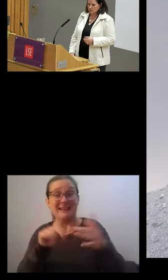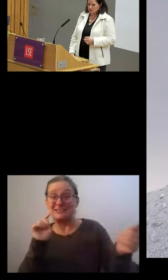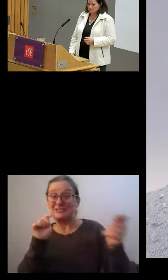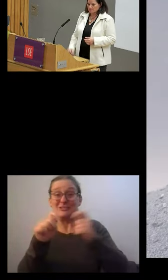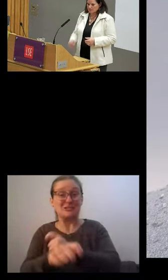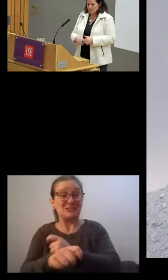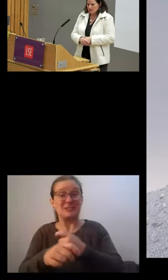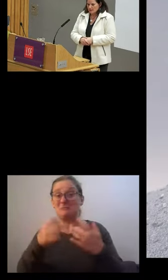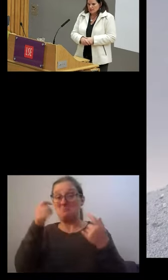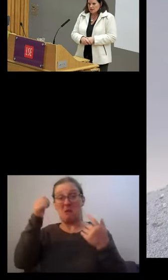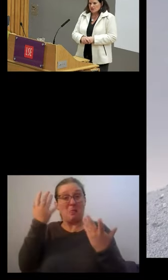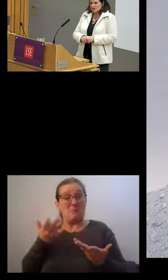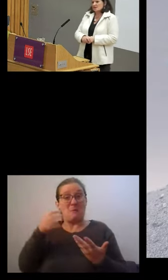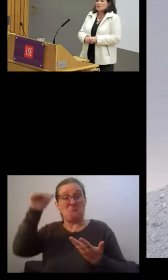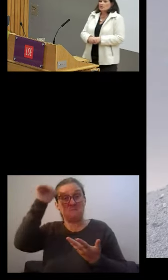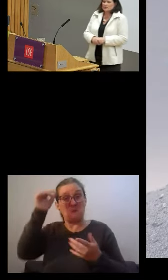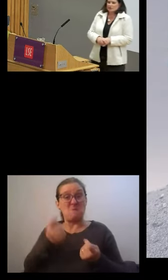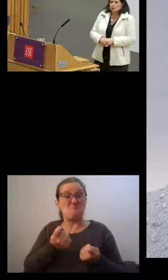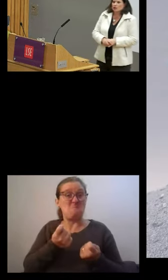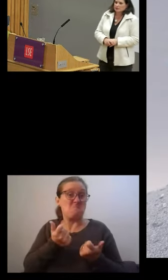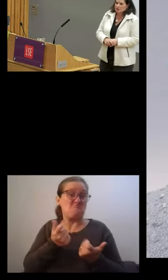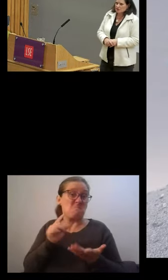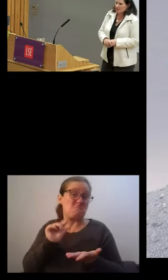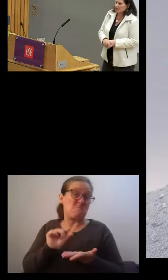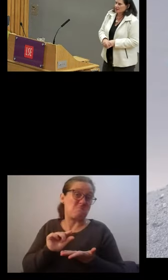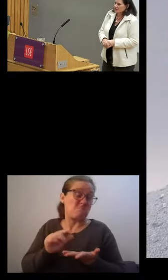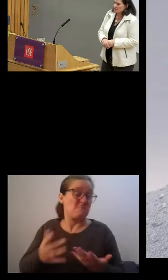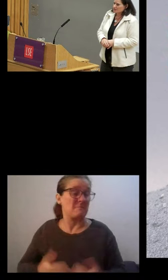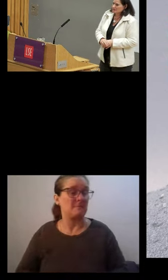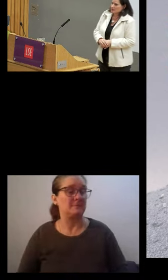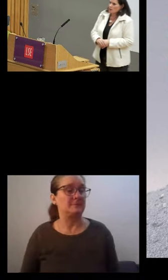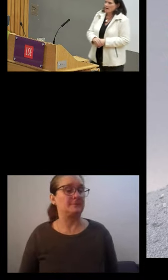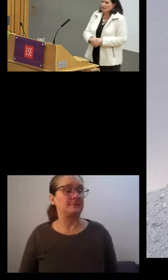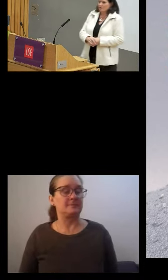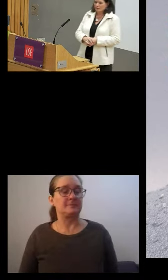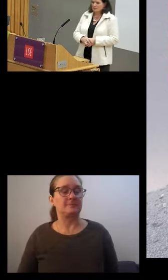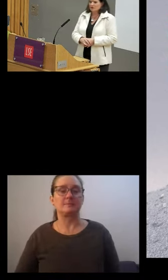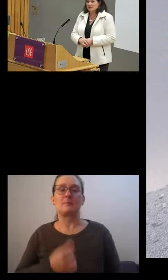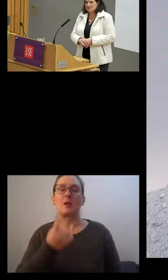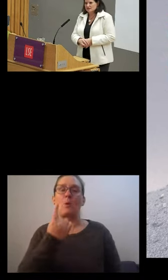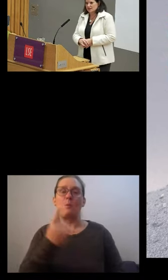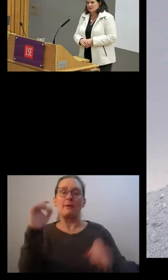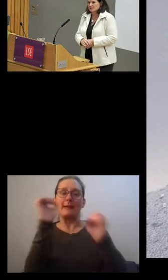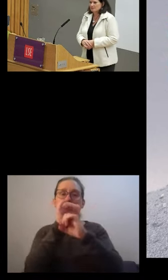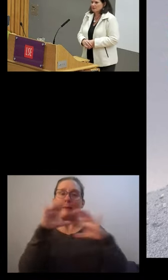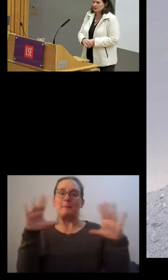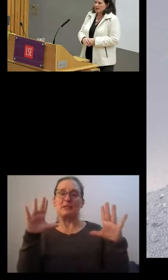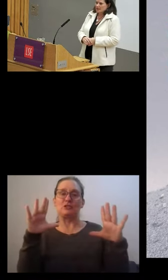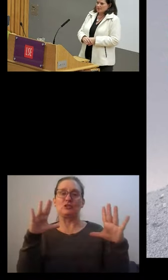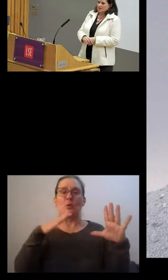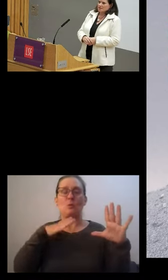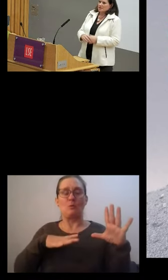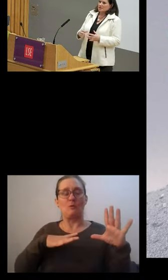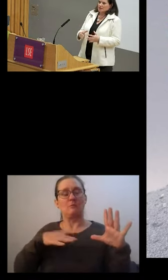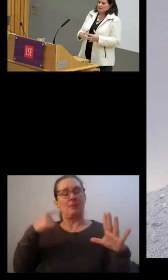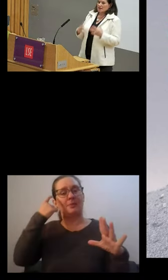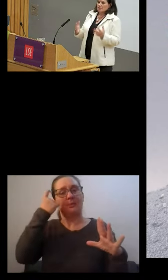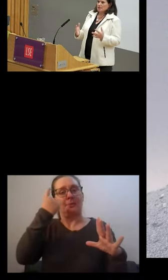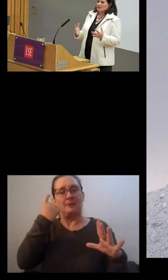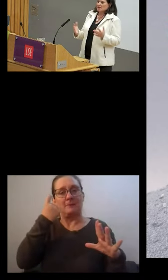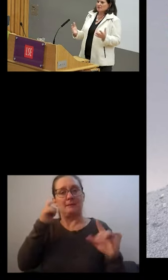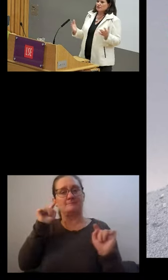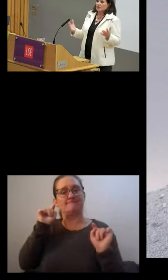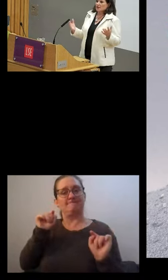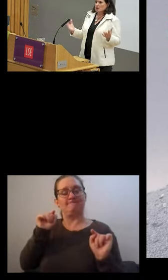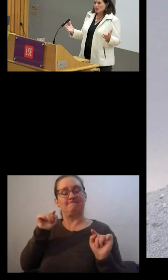at the moment. So to sum up, if there's one image that I'd like you to take away from tonight's event, it's this idea that